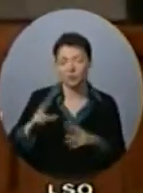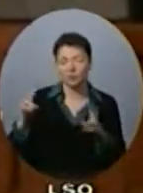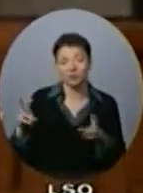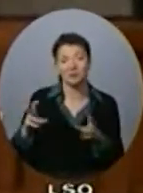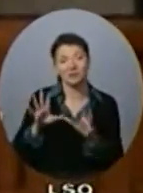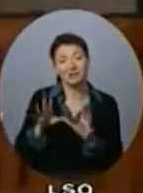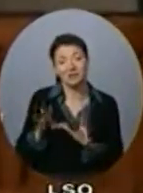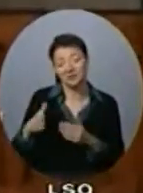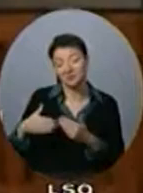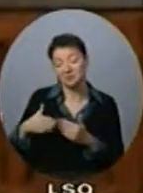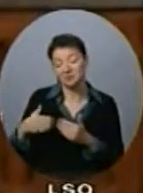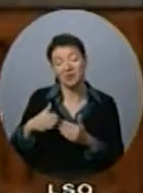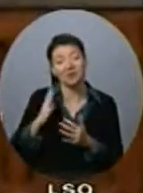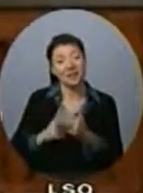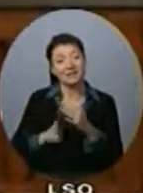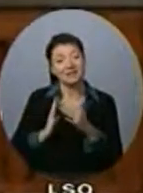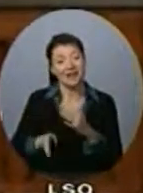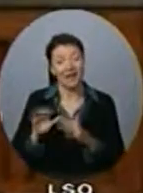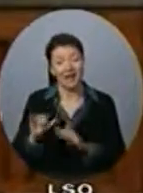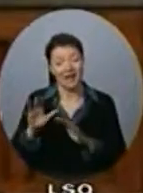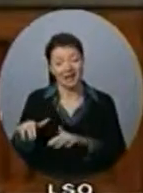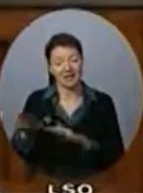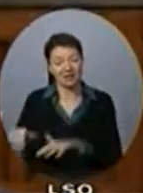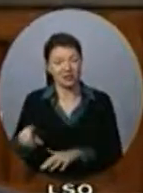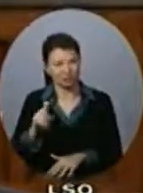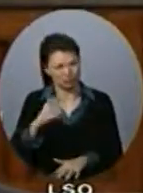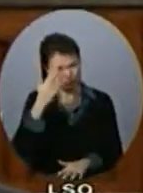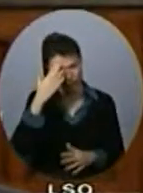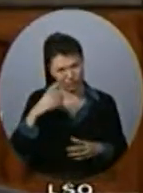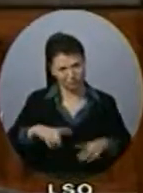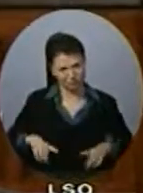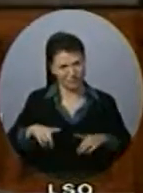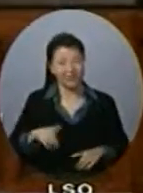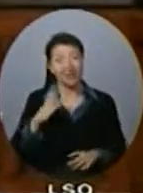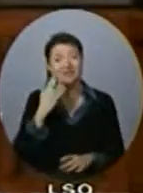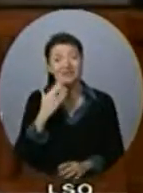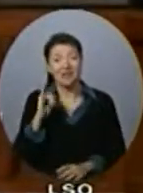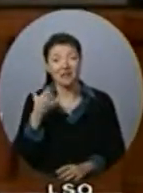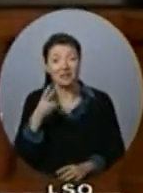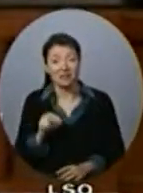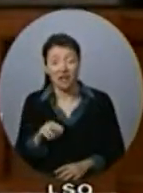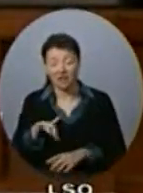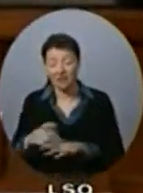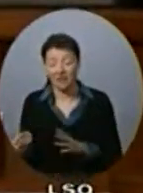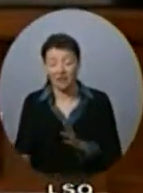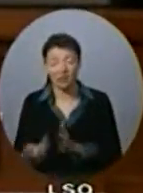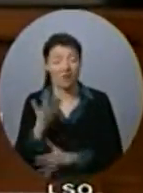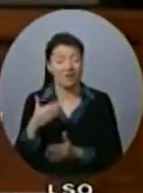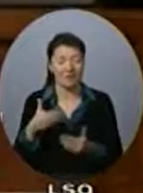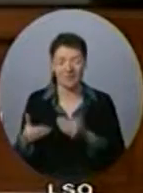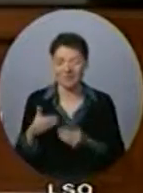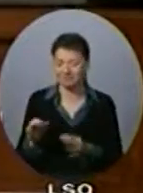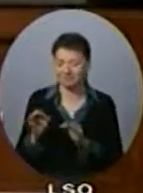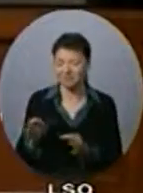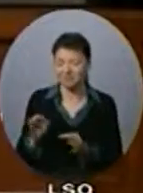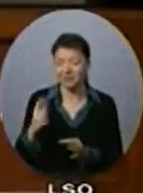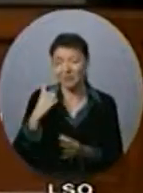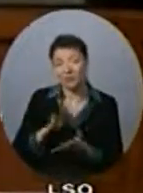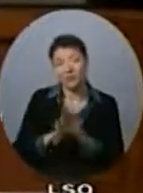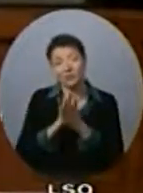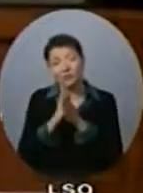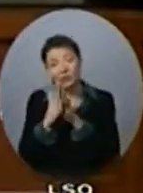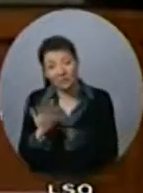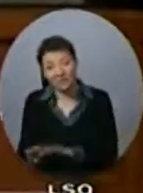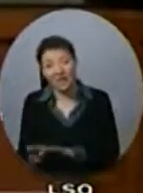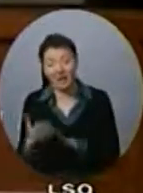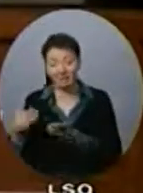recognize that St. John's, Newfoundland, is in a perfect position to become the gateway to the northern part of Canada, and there's great potential, not